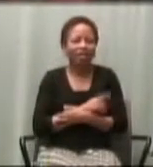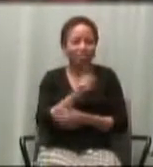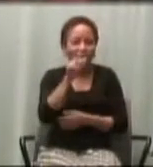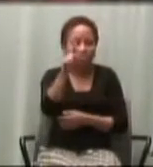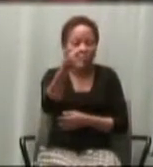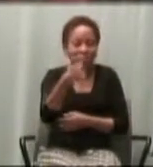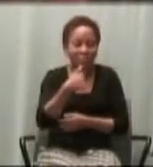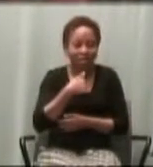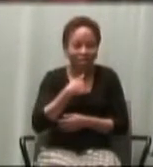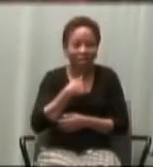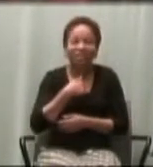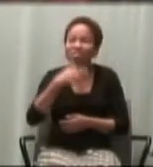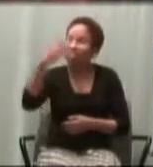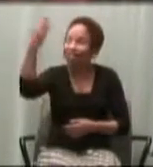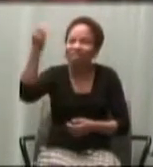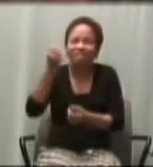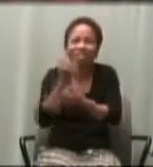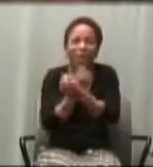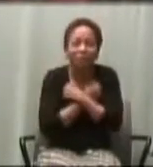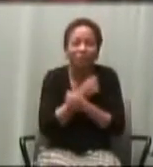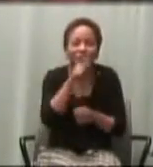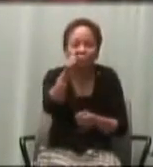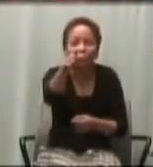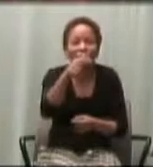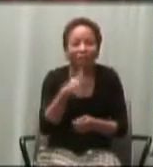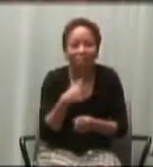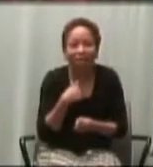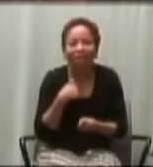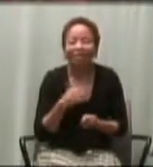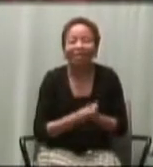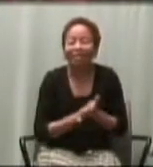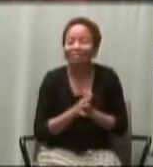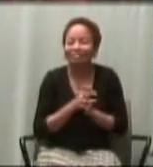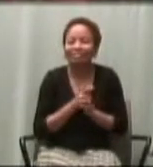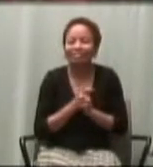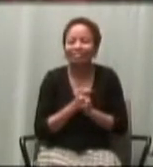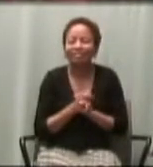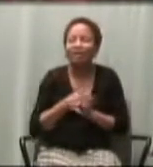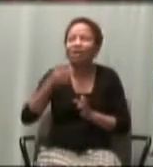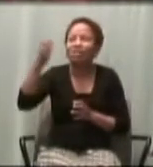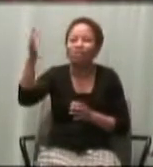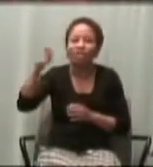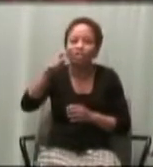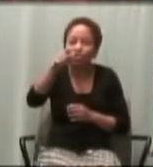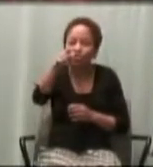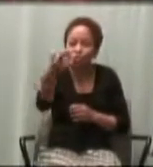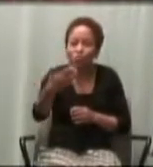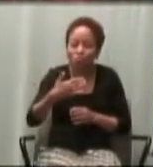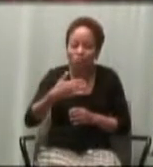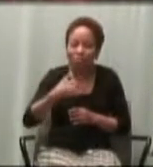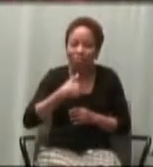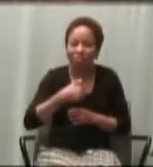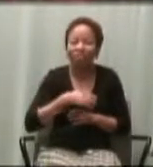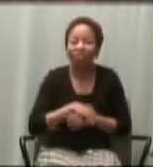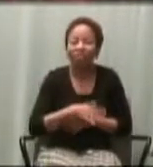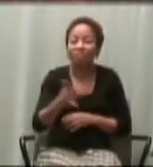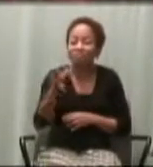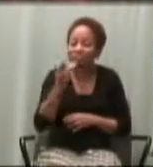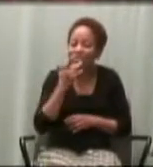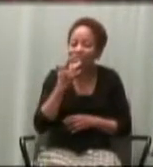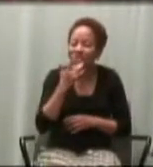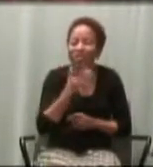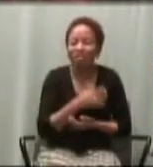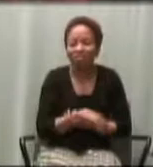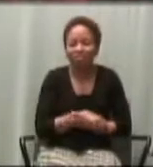favored by God. sometimes I'm not sure if as Christians baptized we understand that we are favored.